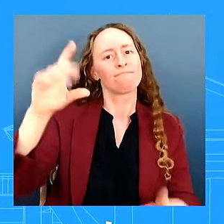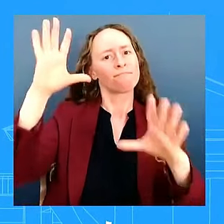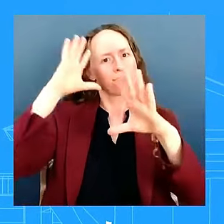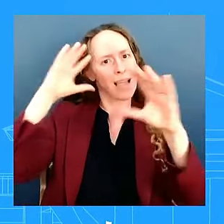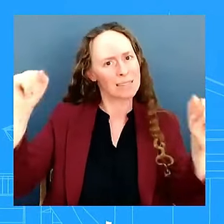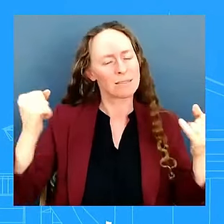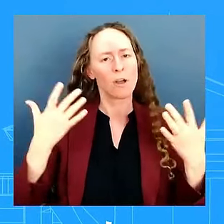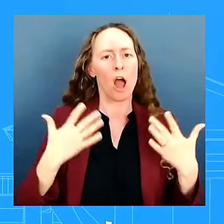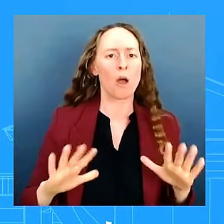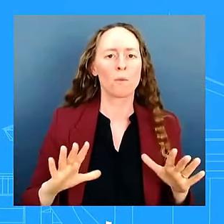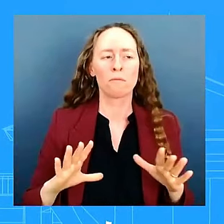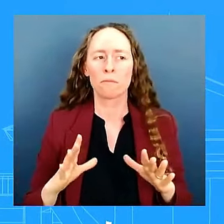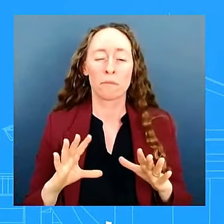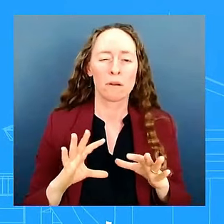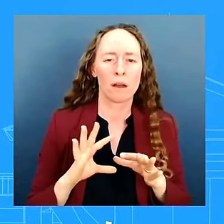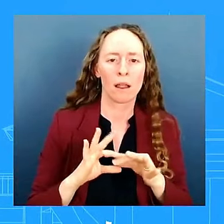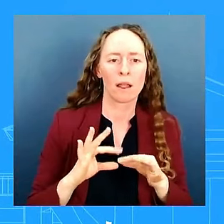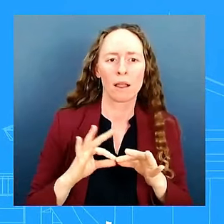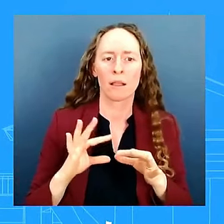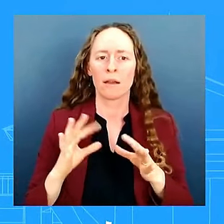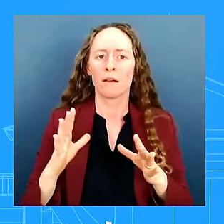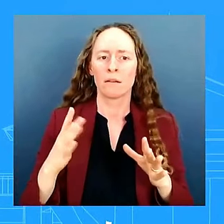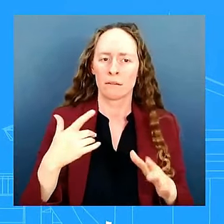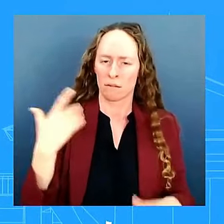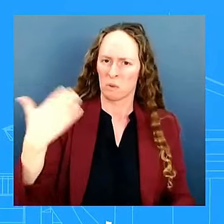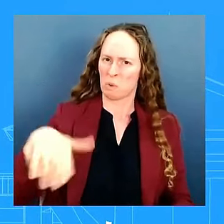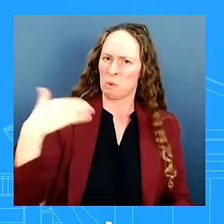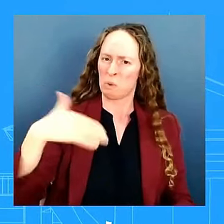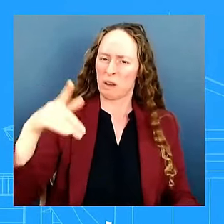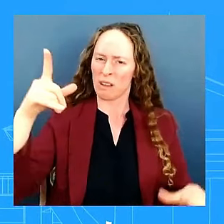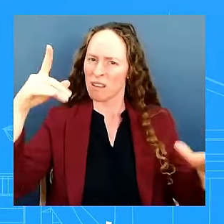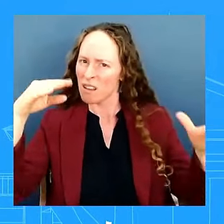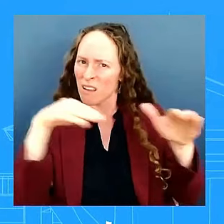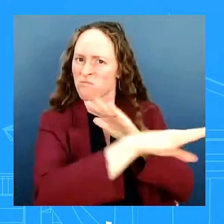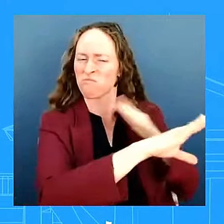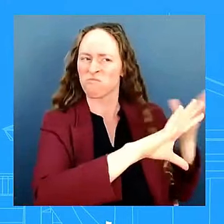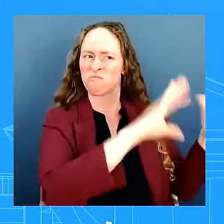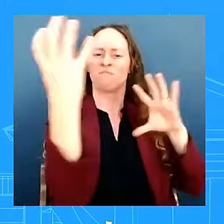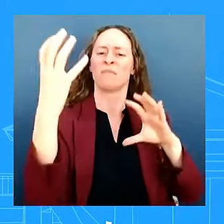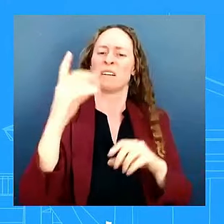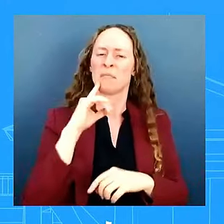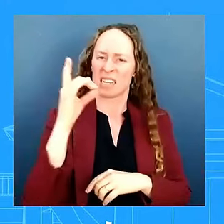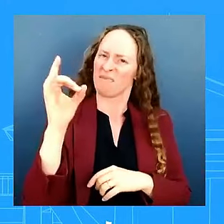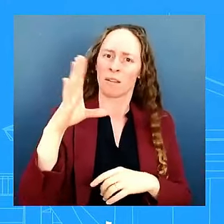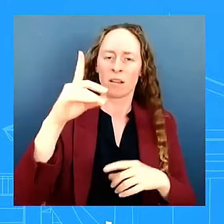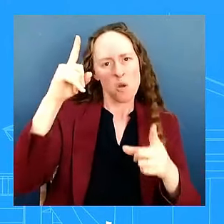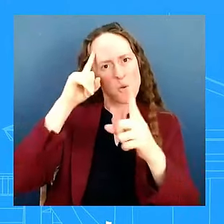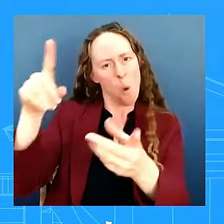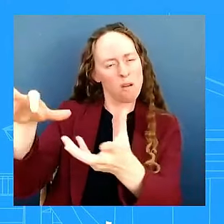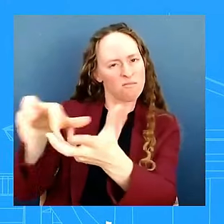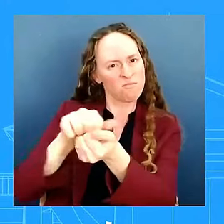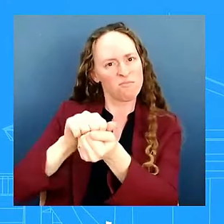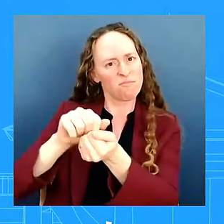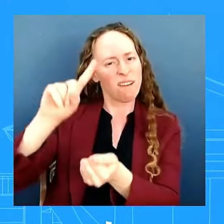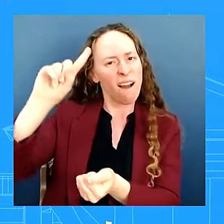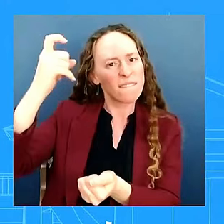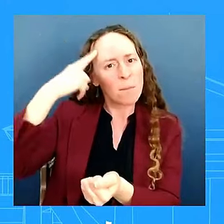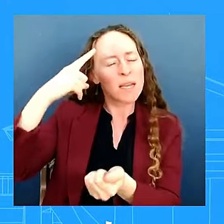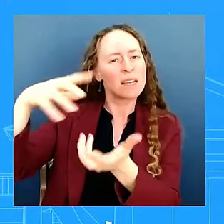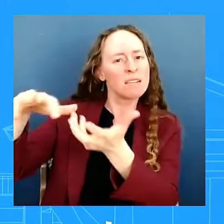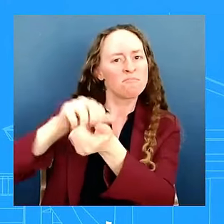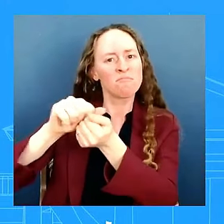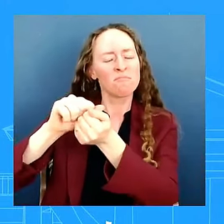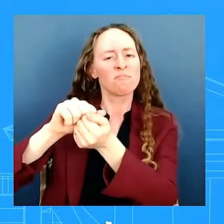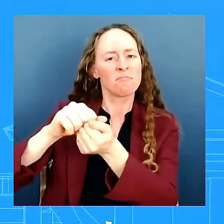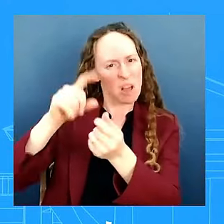a attack on our democracy uh he's shared his views and he's also said the importance of making sure that never happens again he has said that